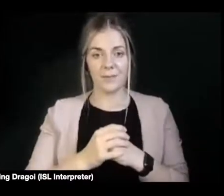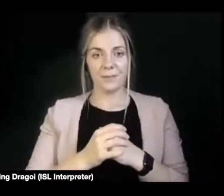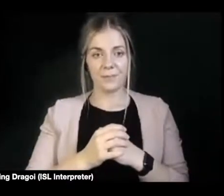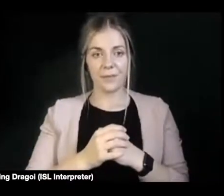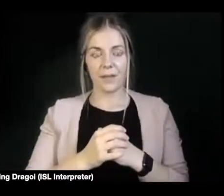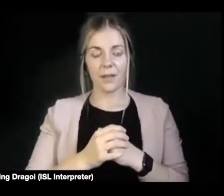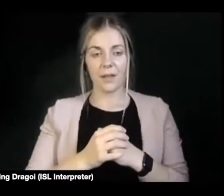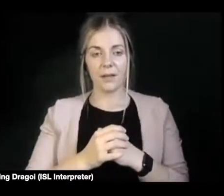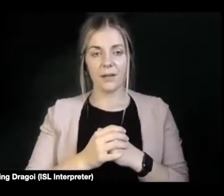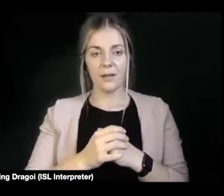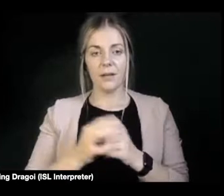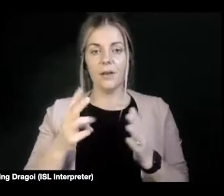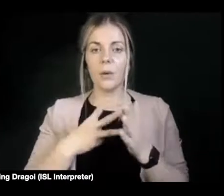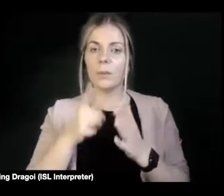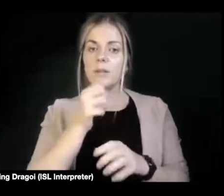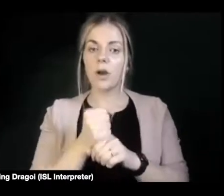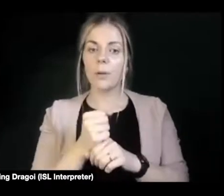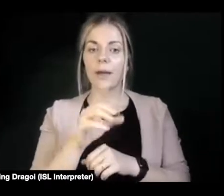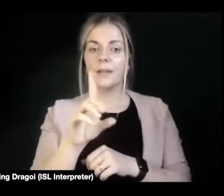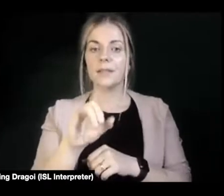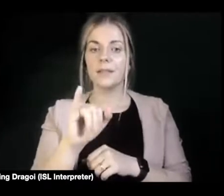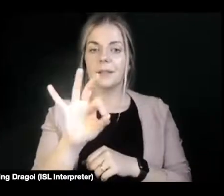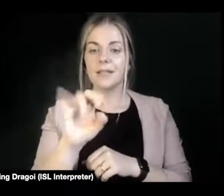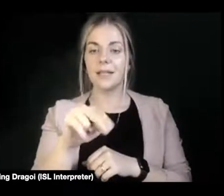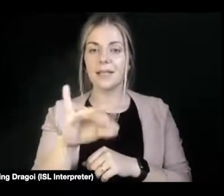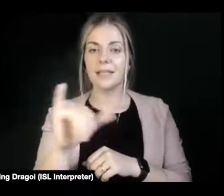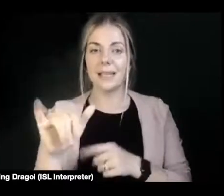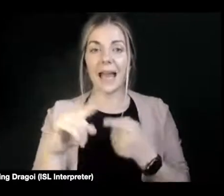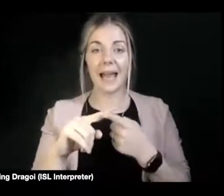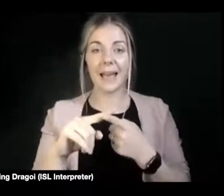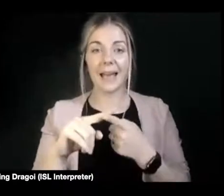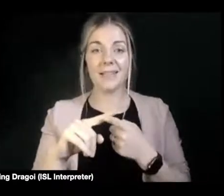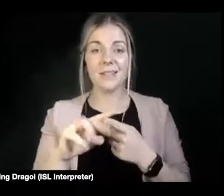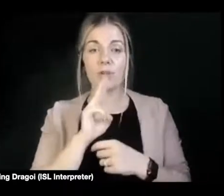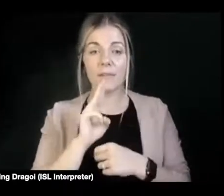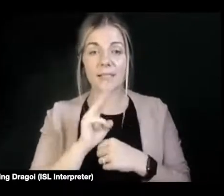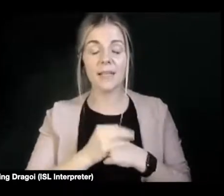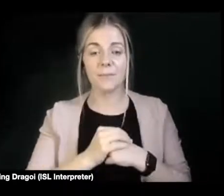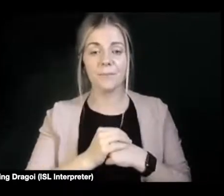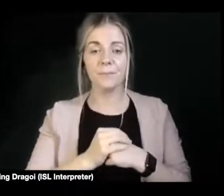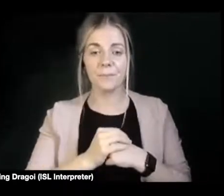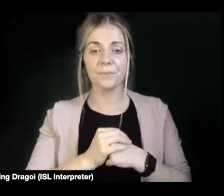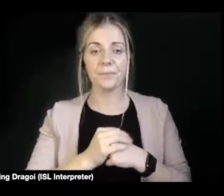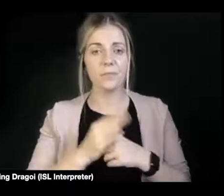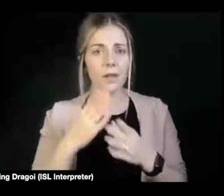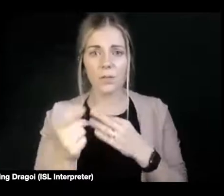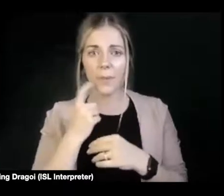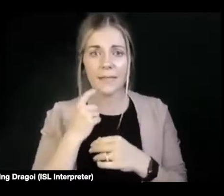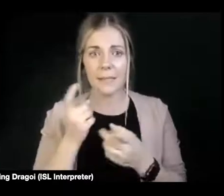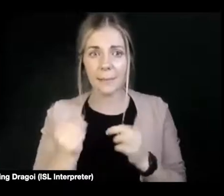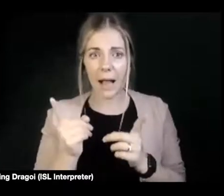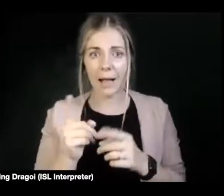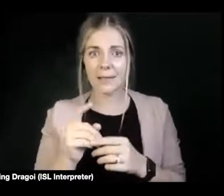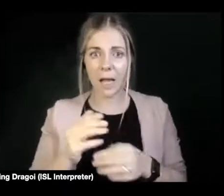relation to, for example, dignity and privacy. And as simple as simple as a pregnancy test